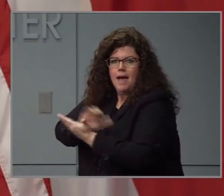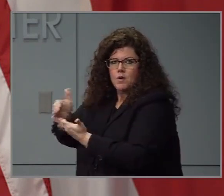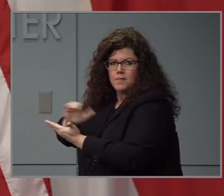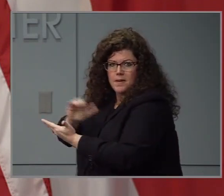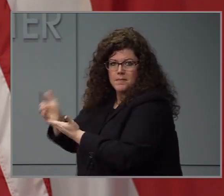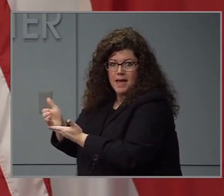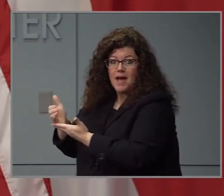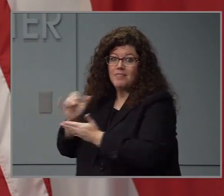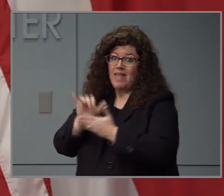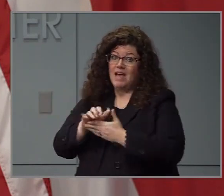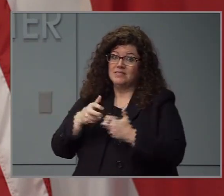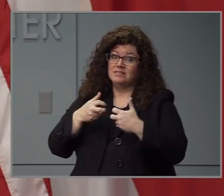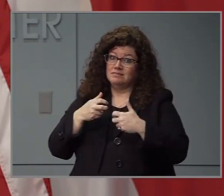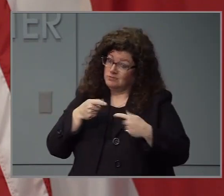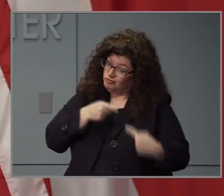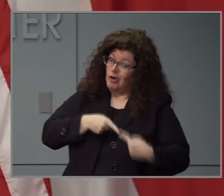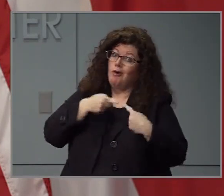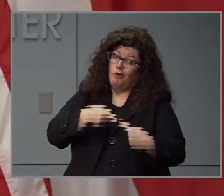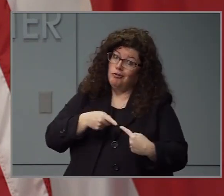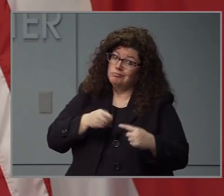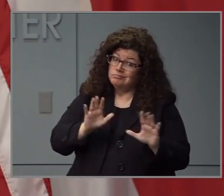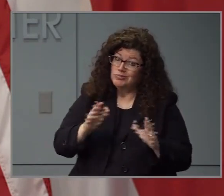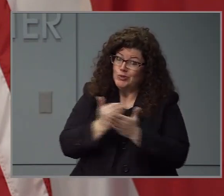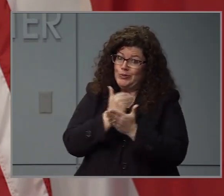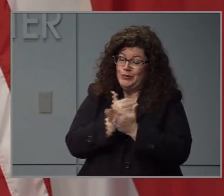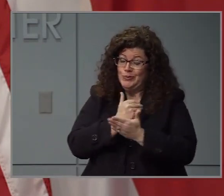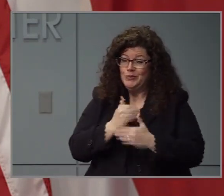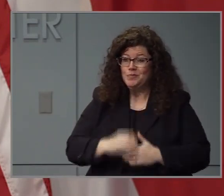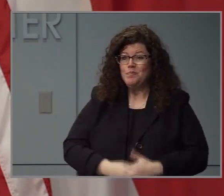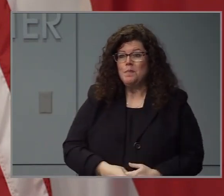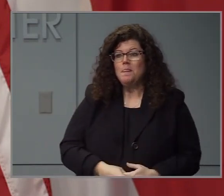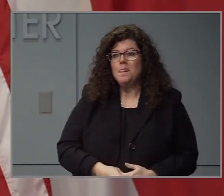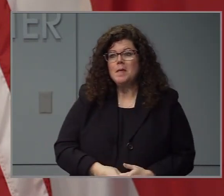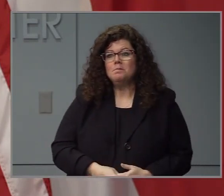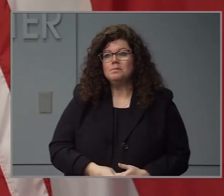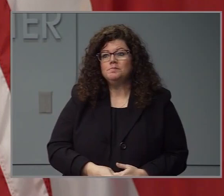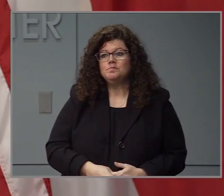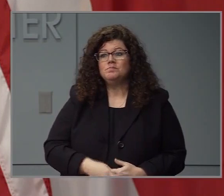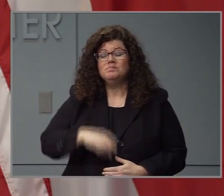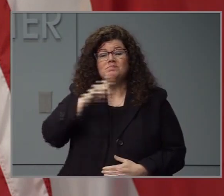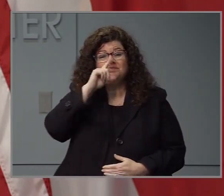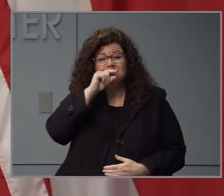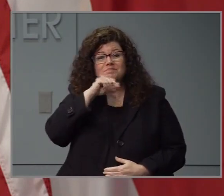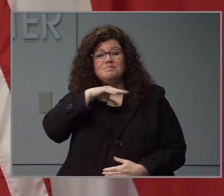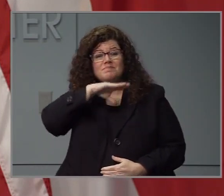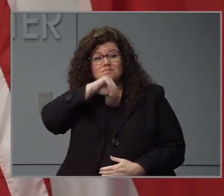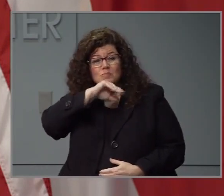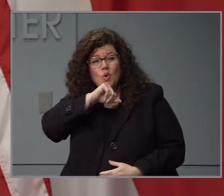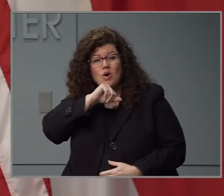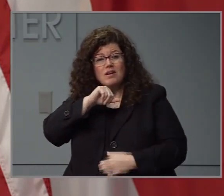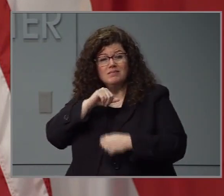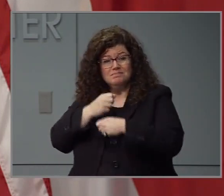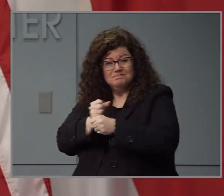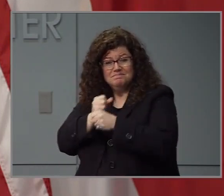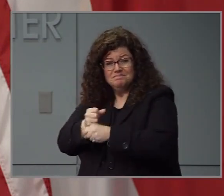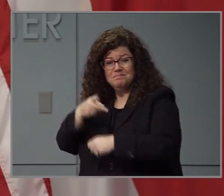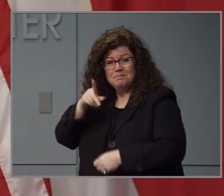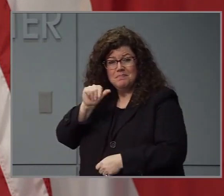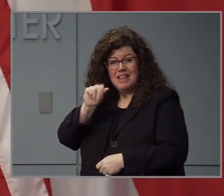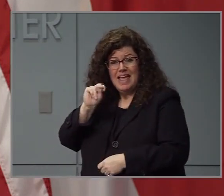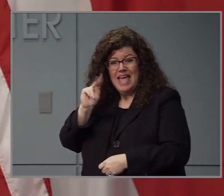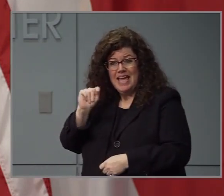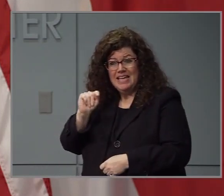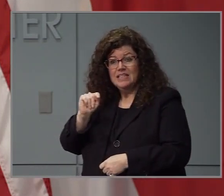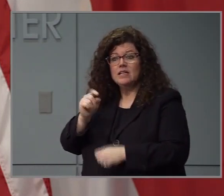We're also closely monitoring the situation at the state's poultry and pork processing plants to make sure that